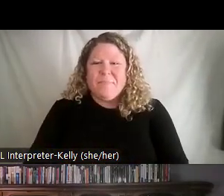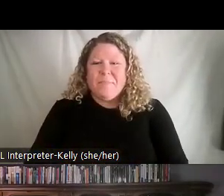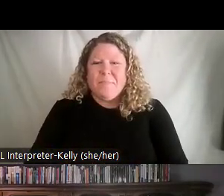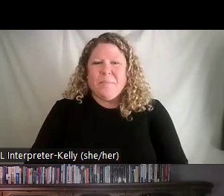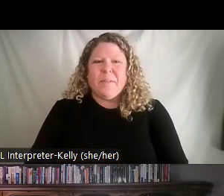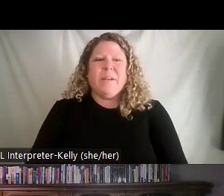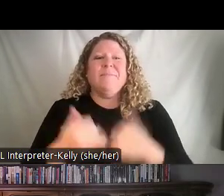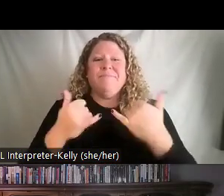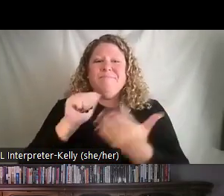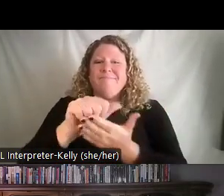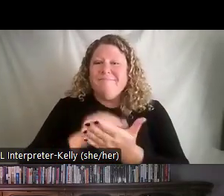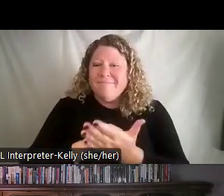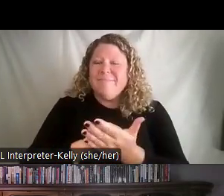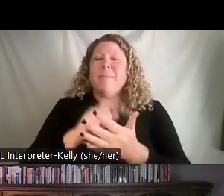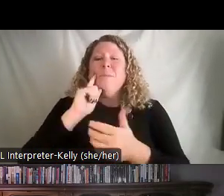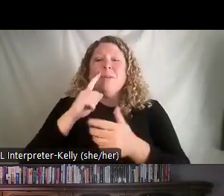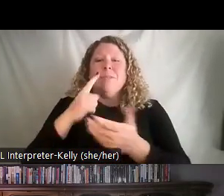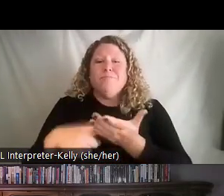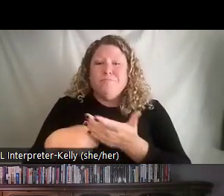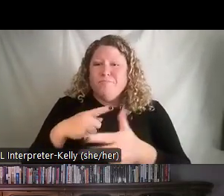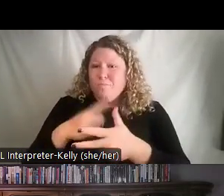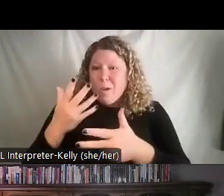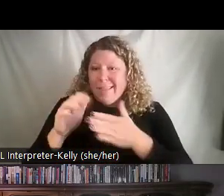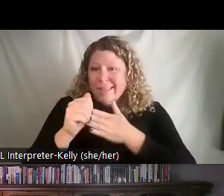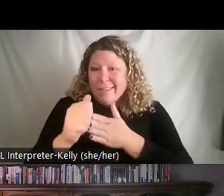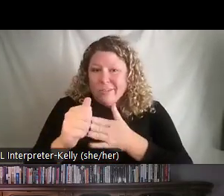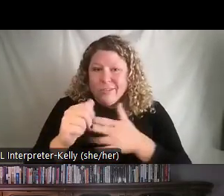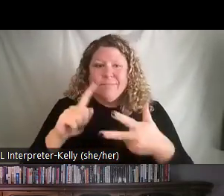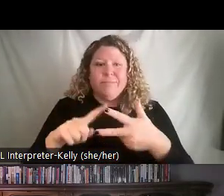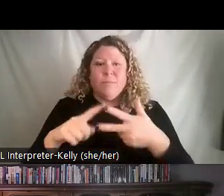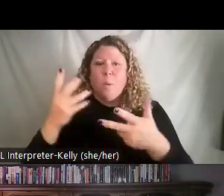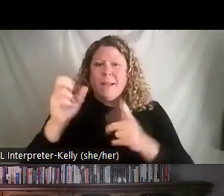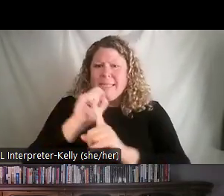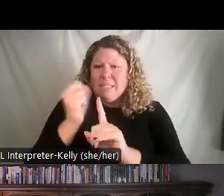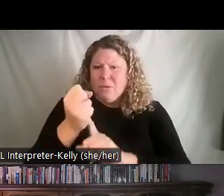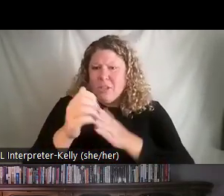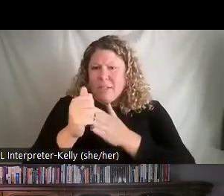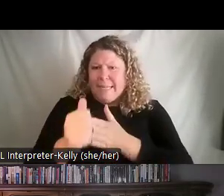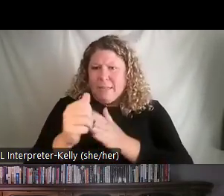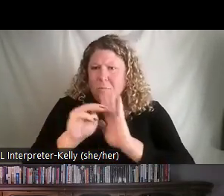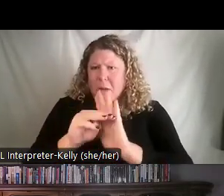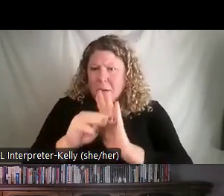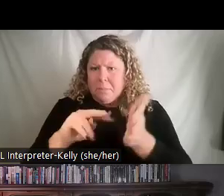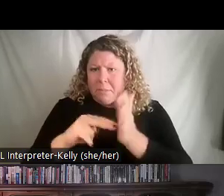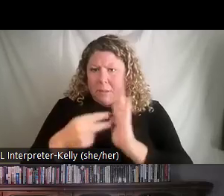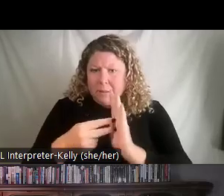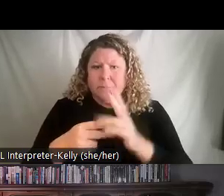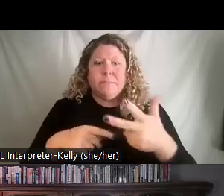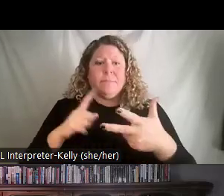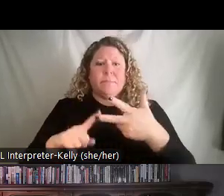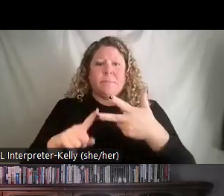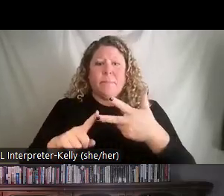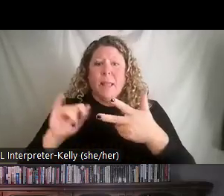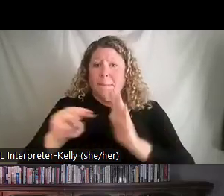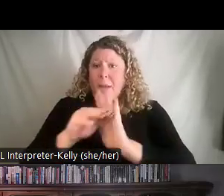we're going to cover three things. We're going to look at what is leadership. We're going to understand what the situational model leadership model is. And then we're going to apply that model